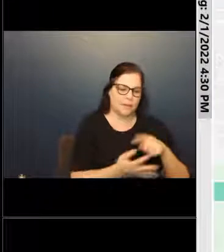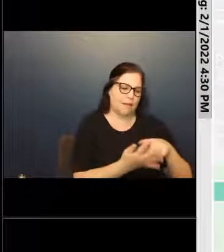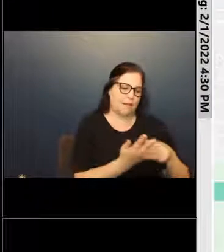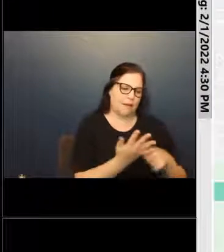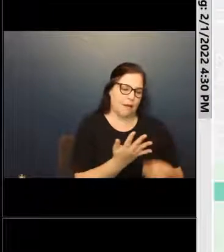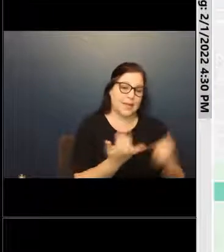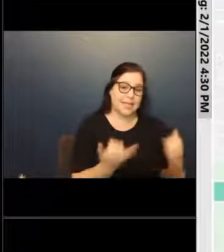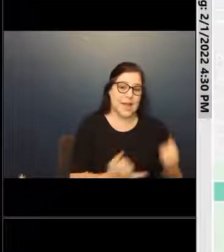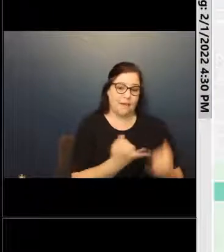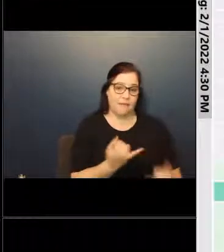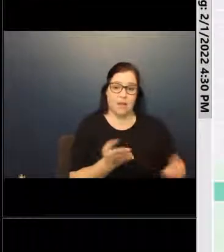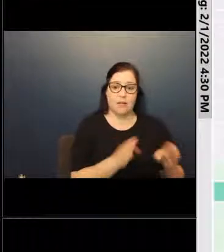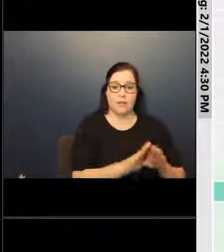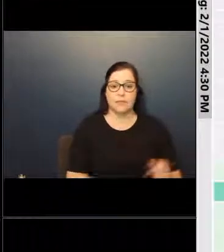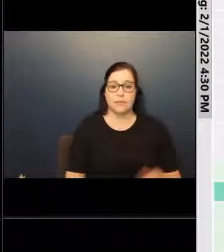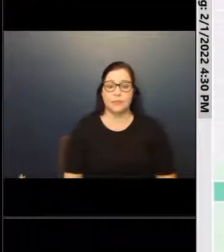today.